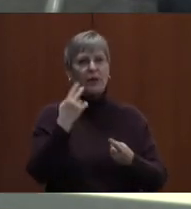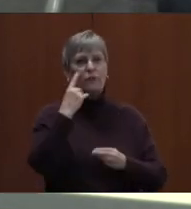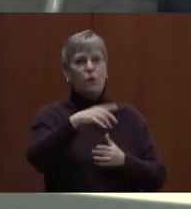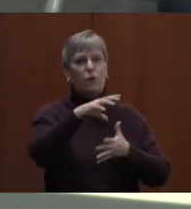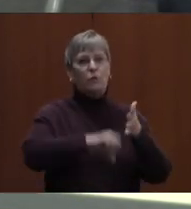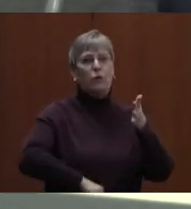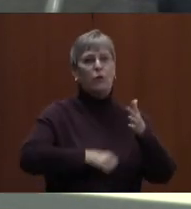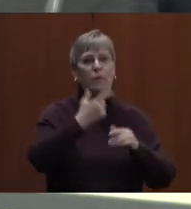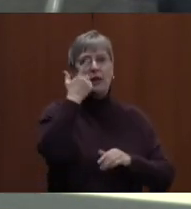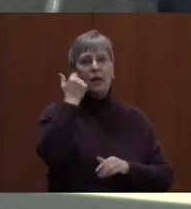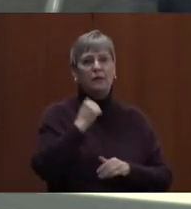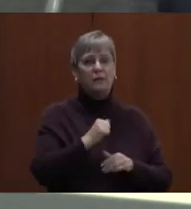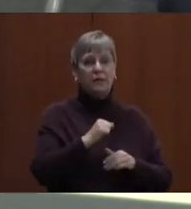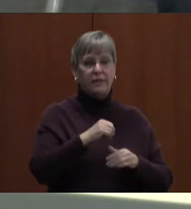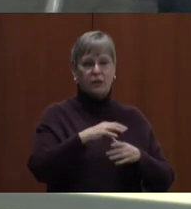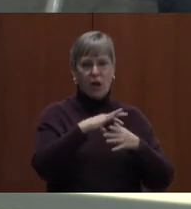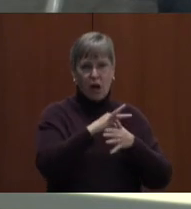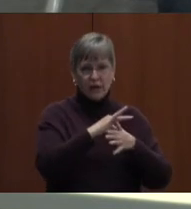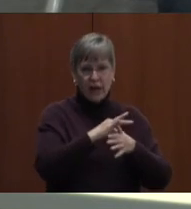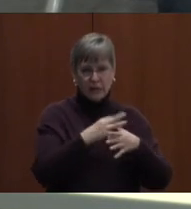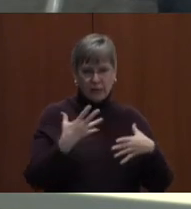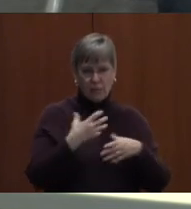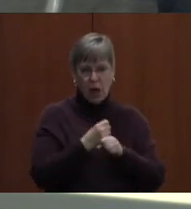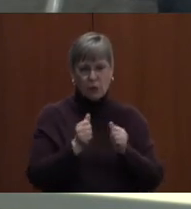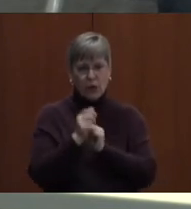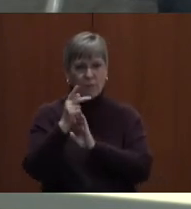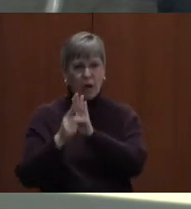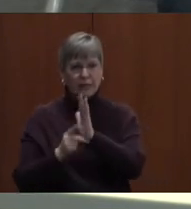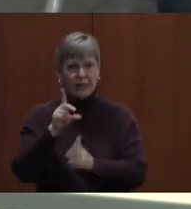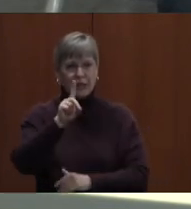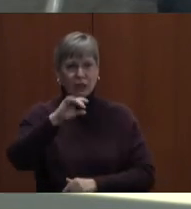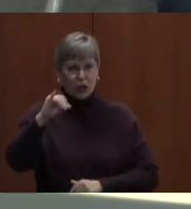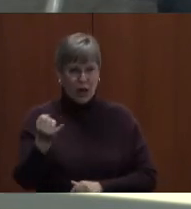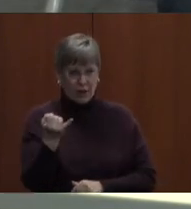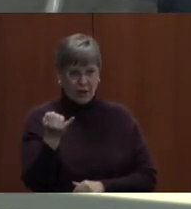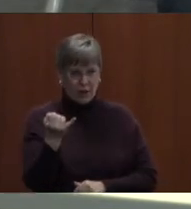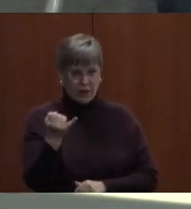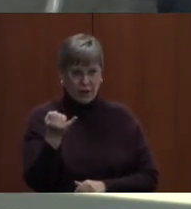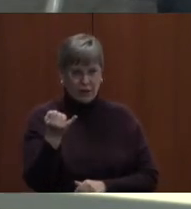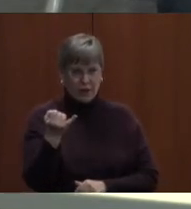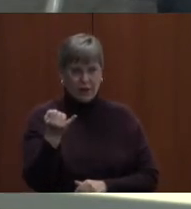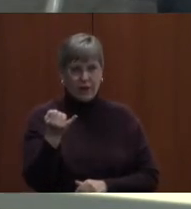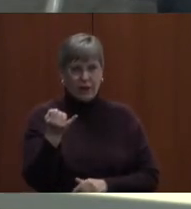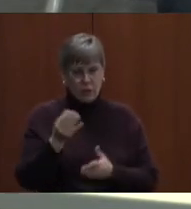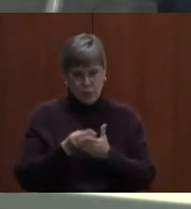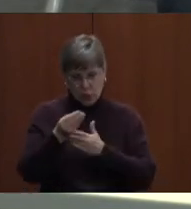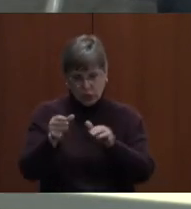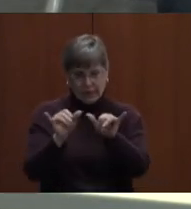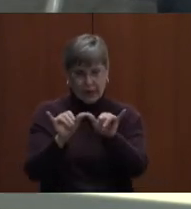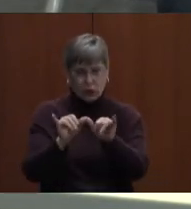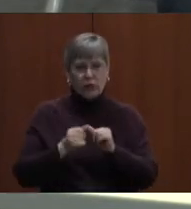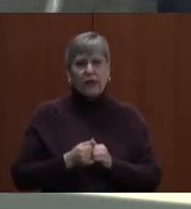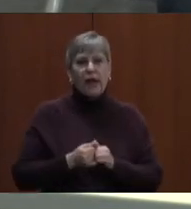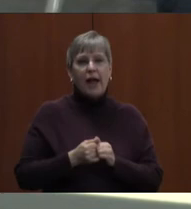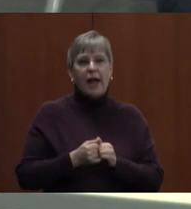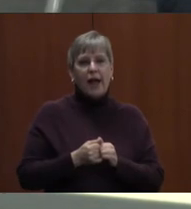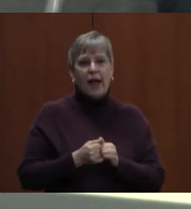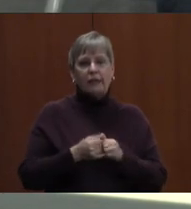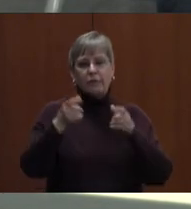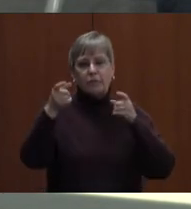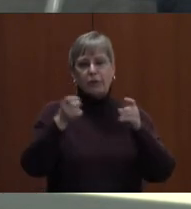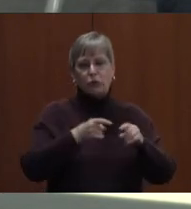rescission because the contents of them have been combined with policy, D.J., entitled purchasing standards, placing administrative